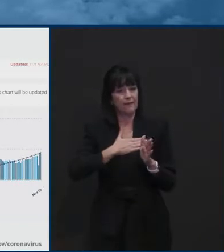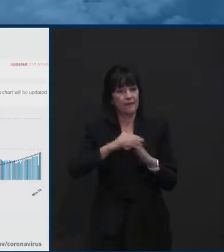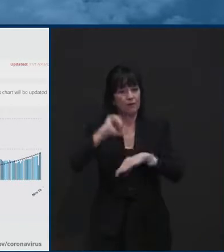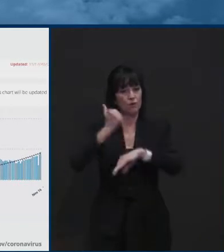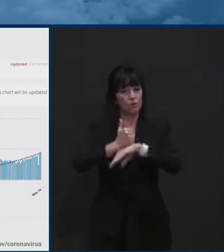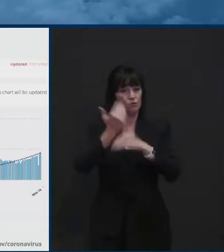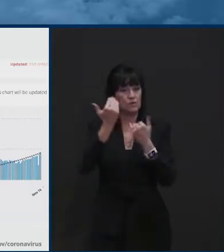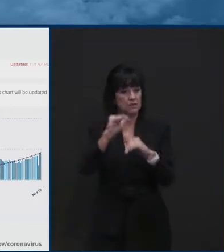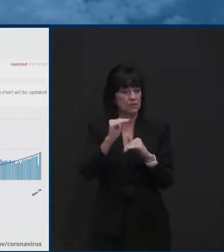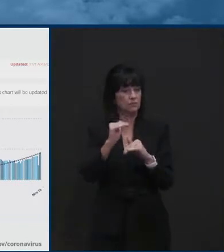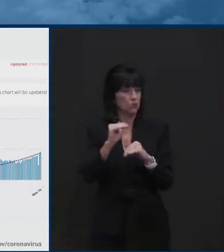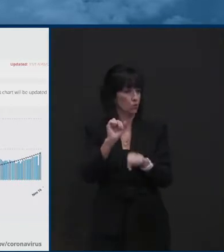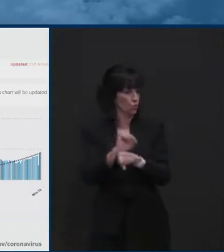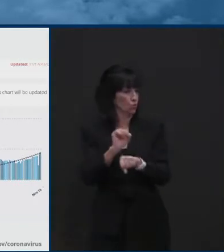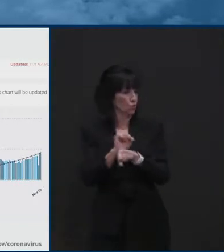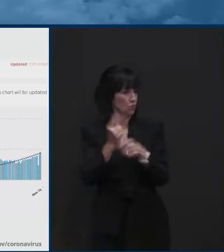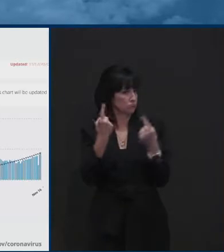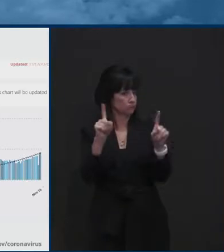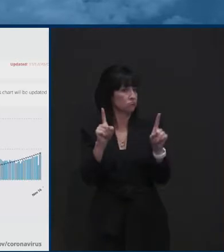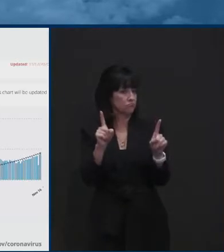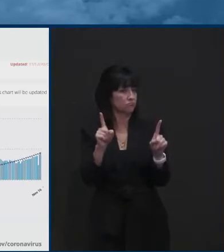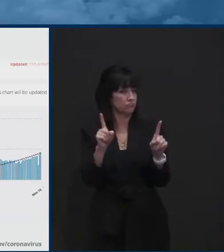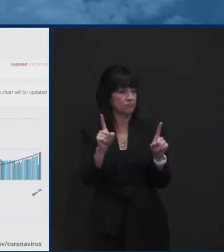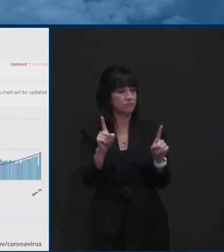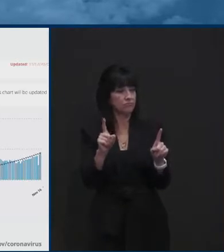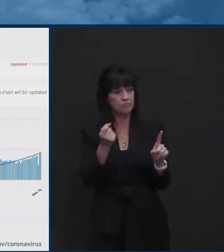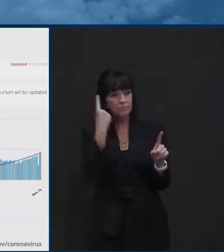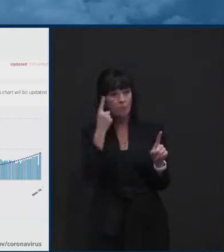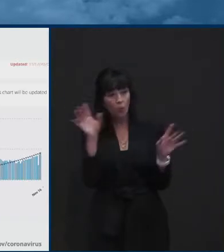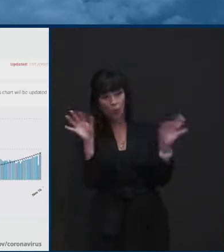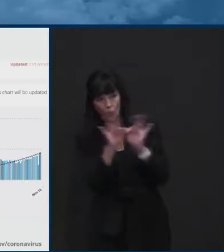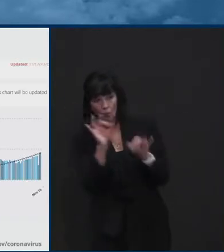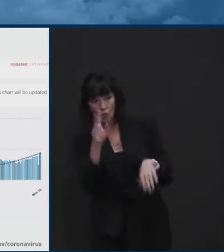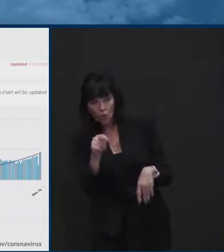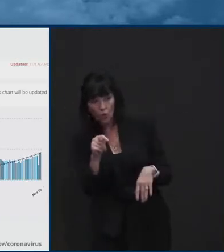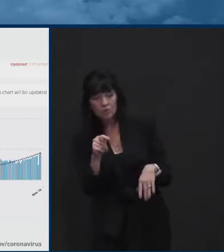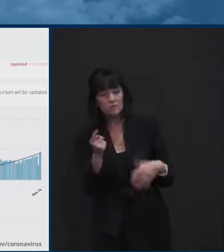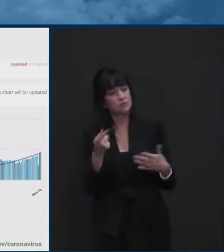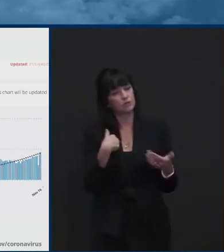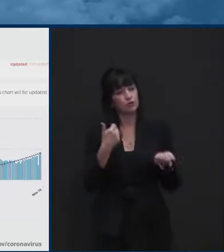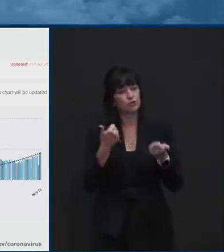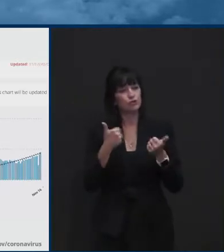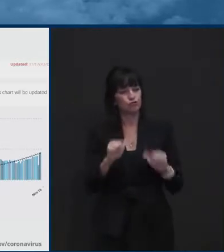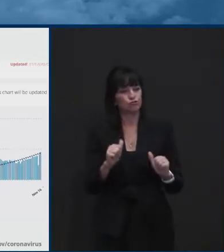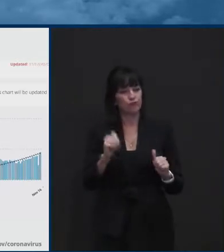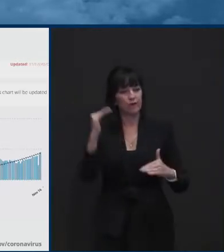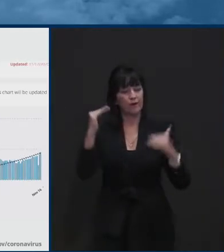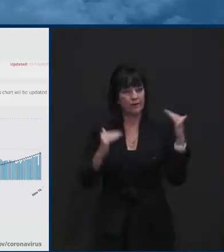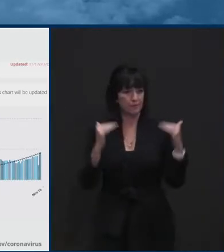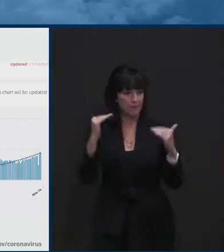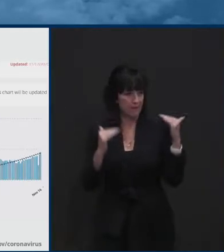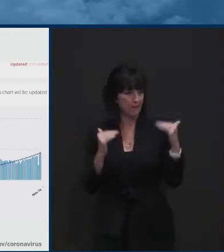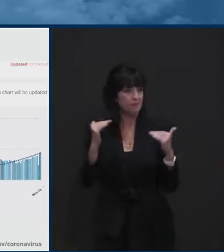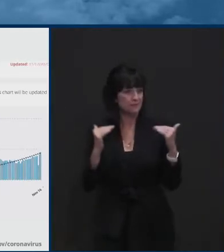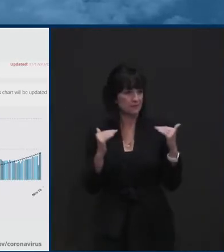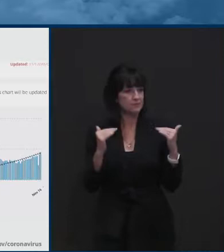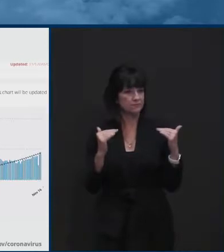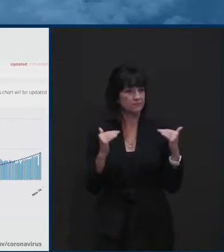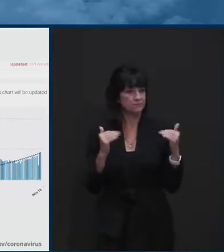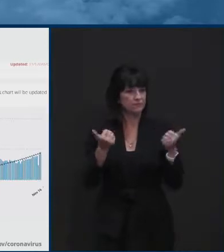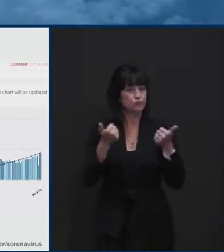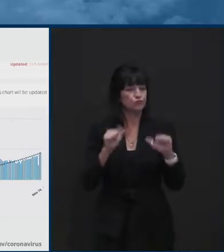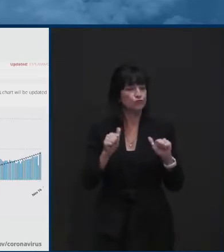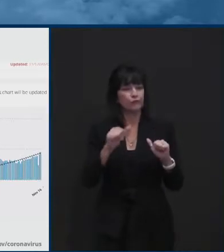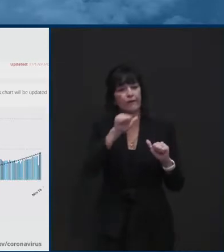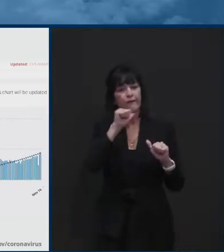is, was it worth it? We try to just strike the balance to get this kind of effect with, uh, as low a cost as possible.